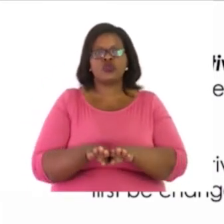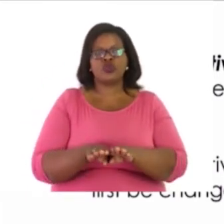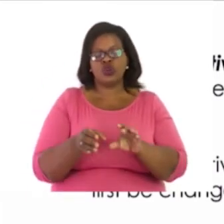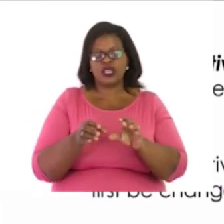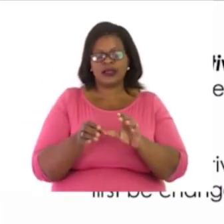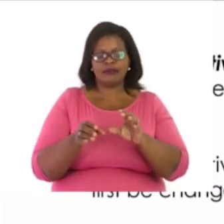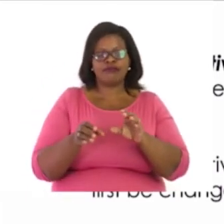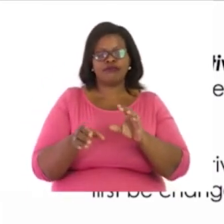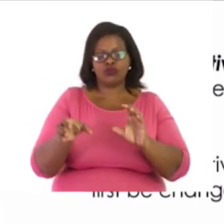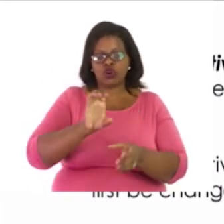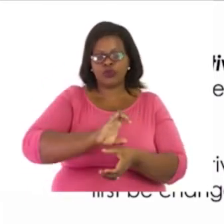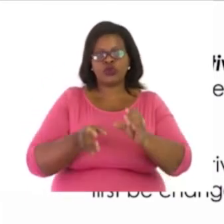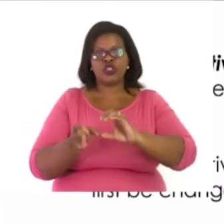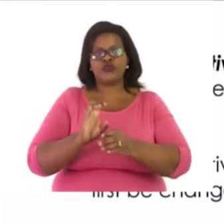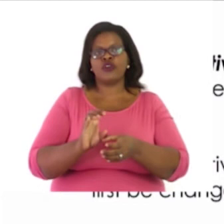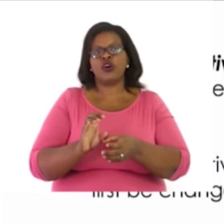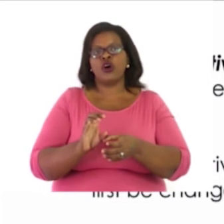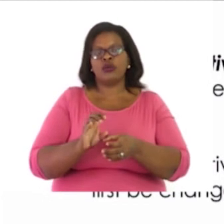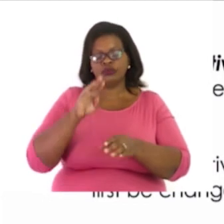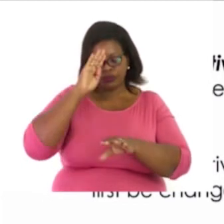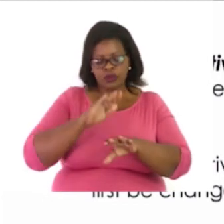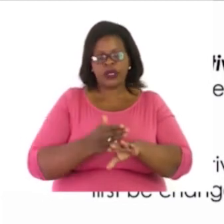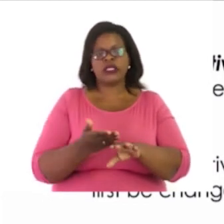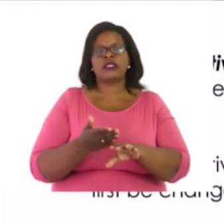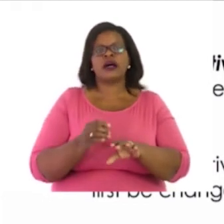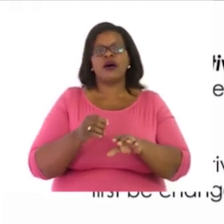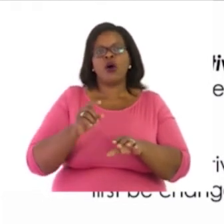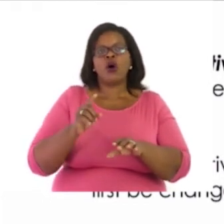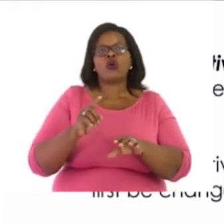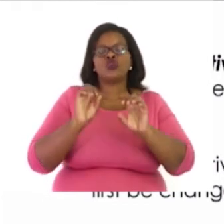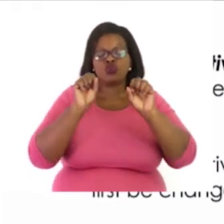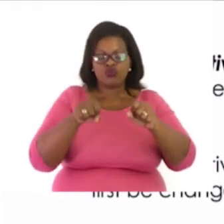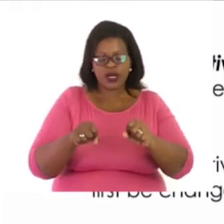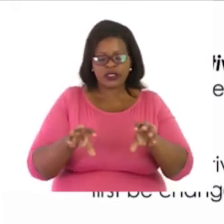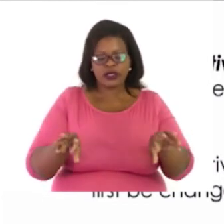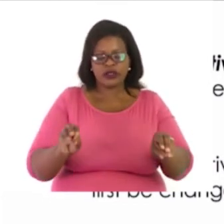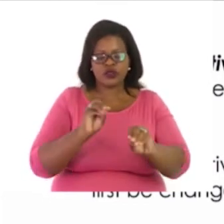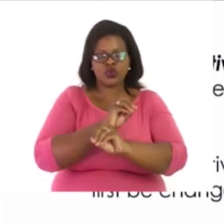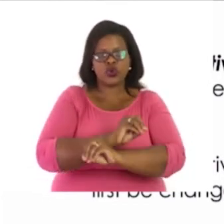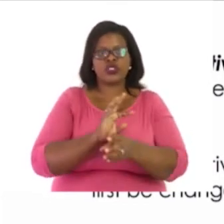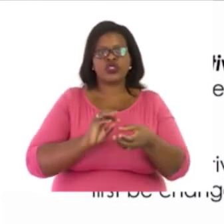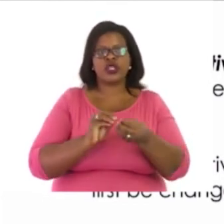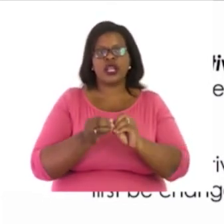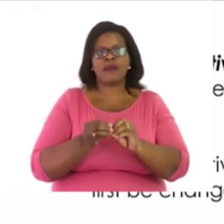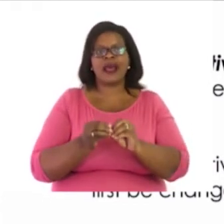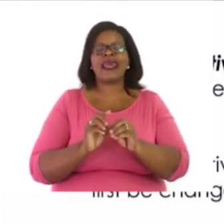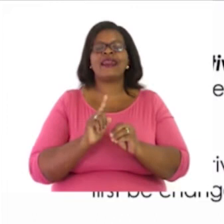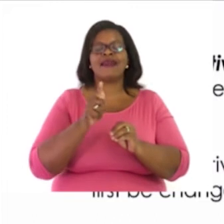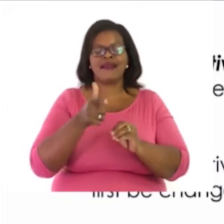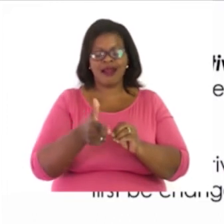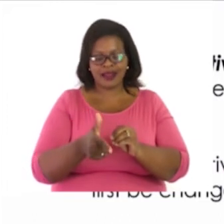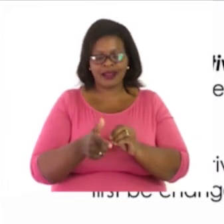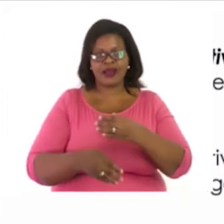All we do here is we switch the order of the numbers. And then, only, we can add our